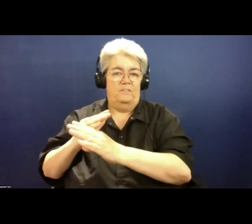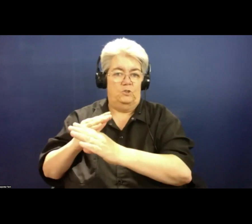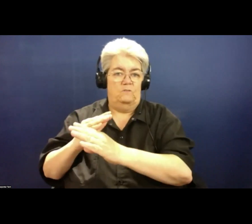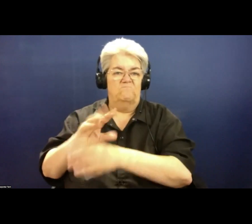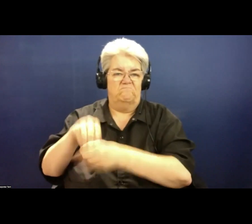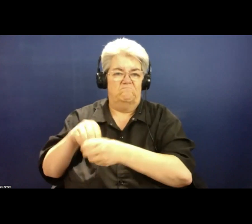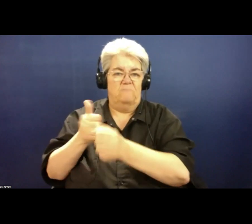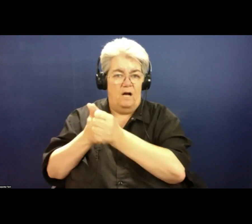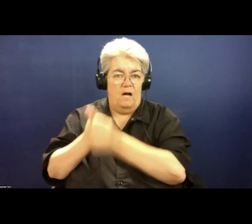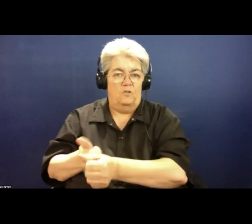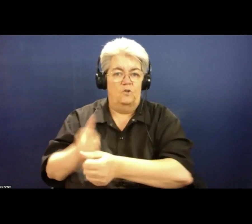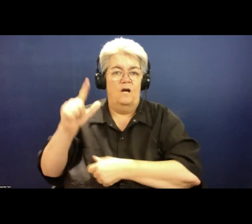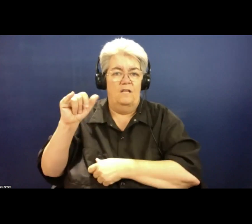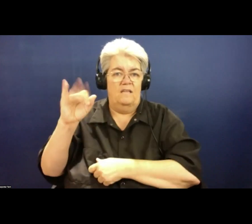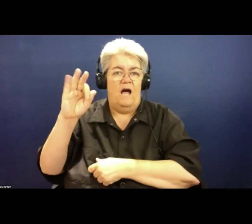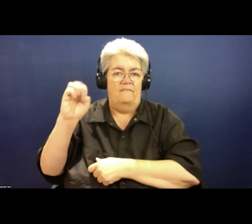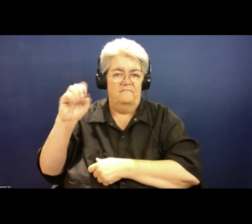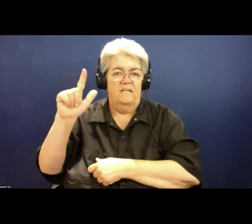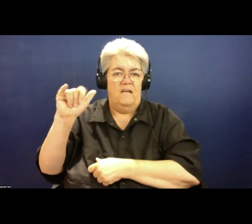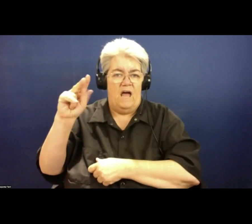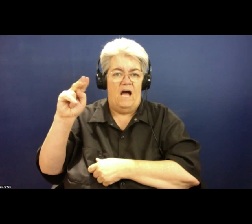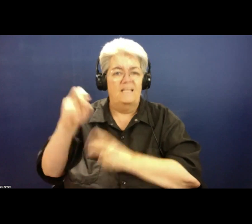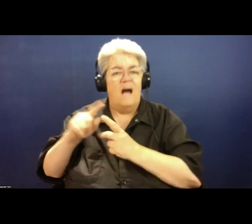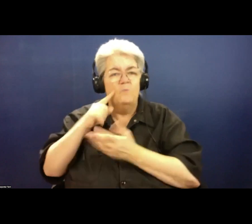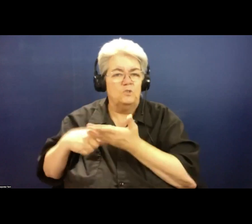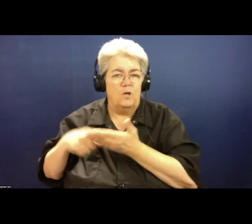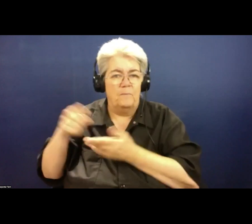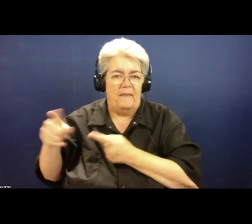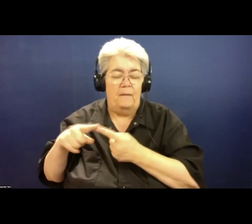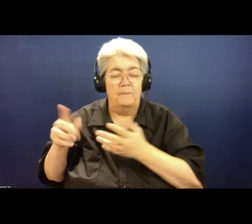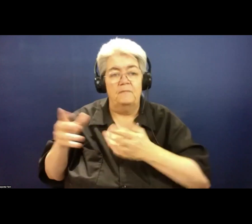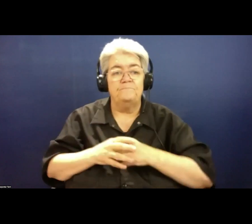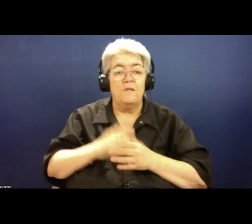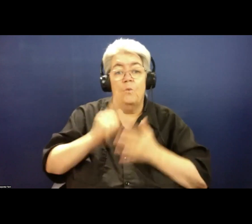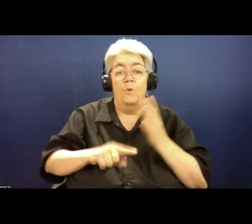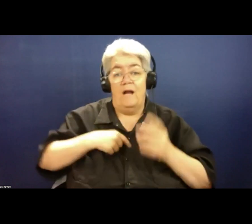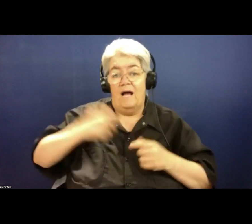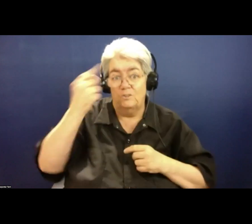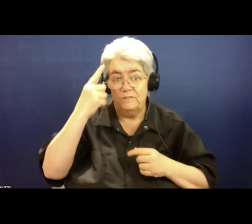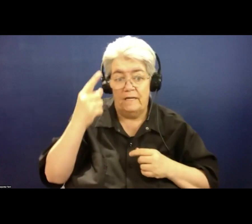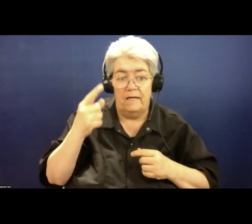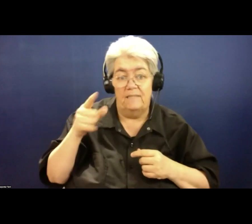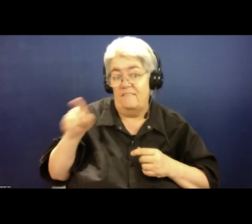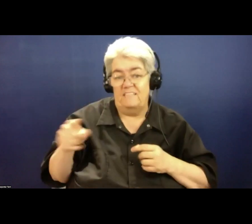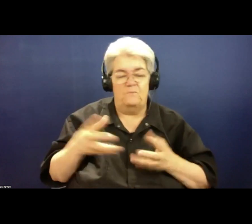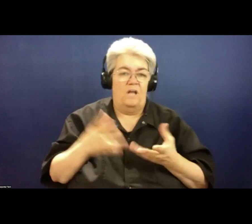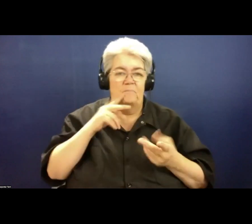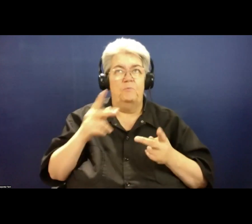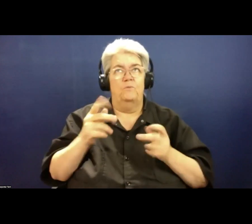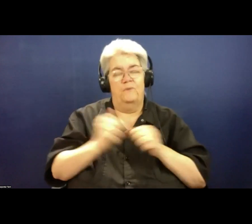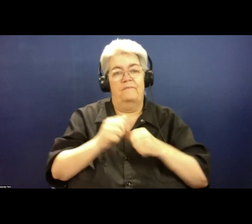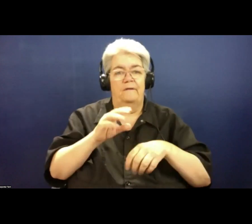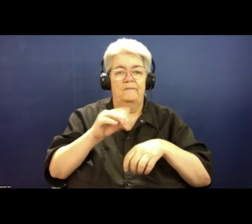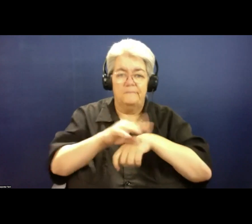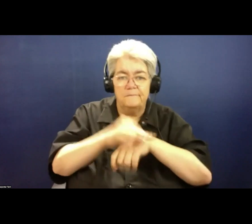I'll come to Lifeline in just a minute, but as best as I can understand it, with a lot of help from professionals over many years,